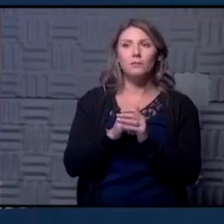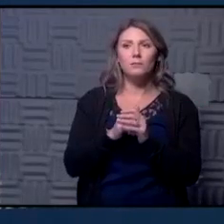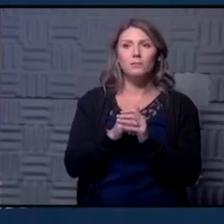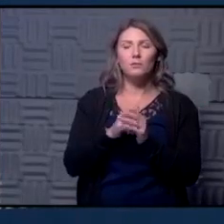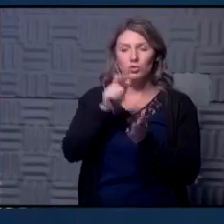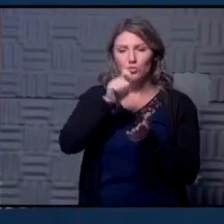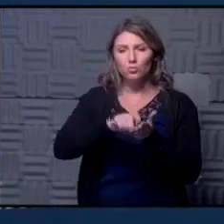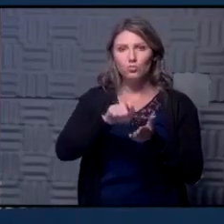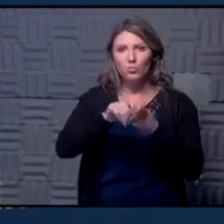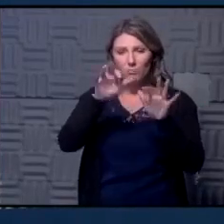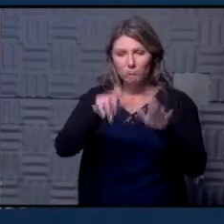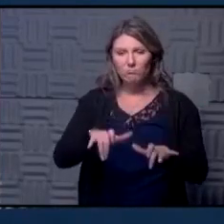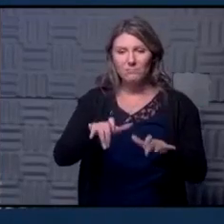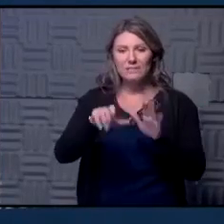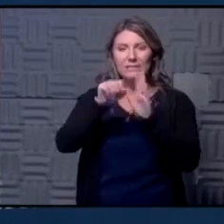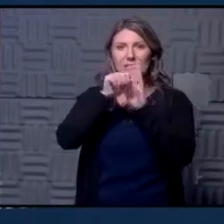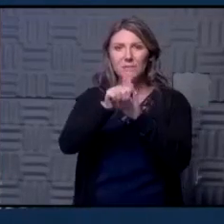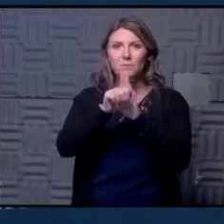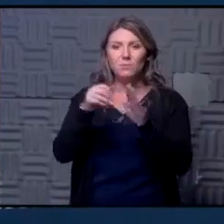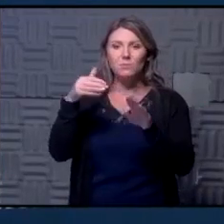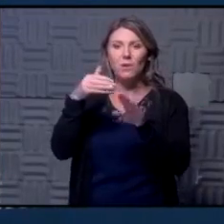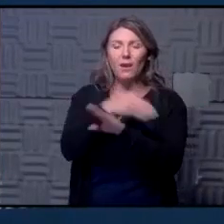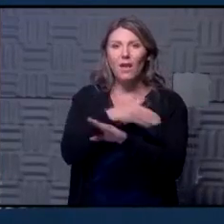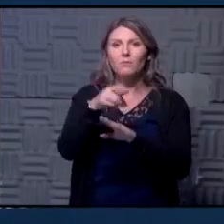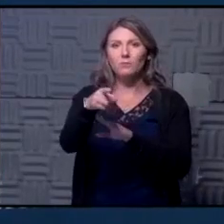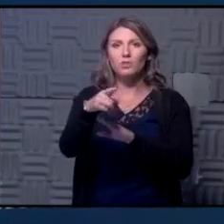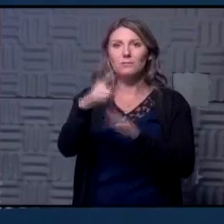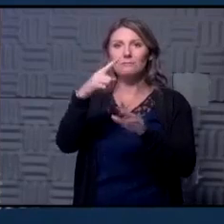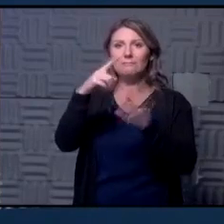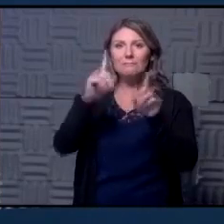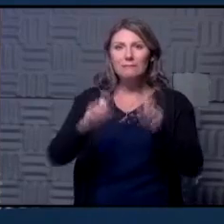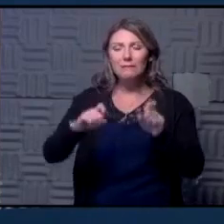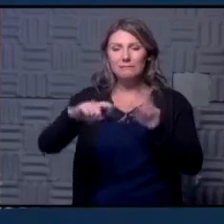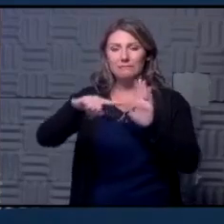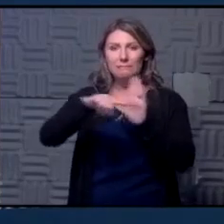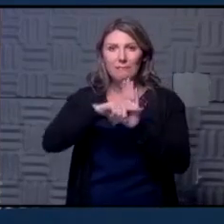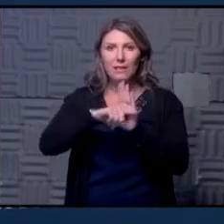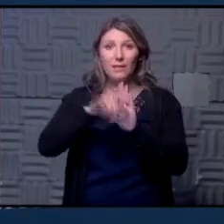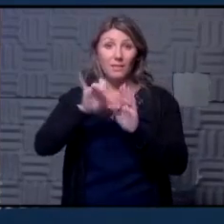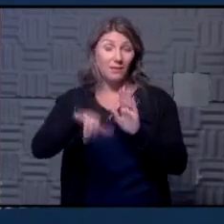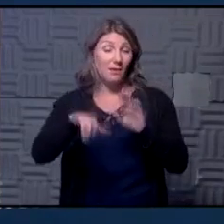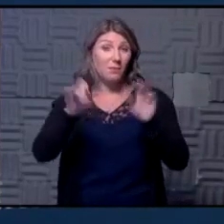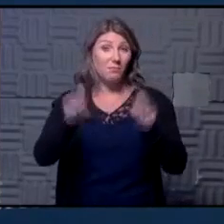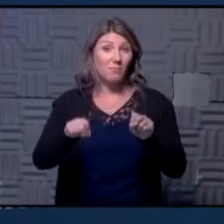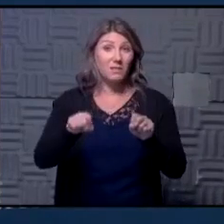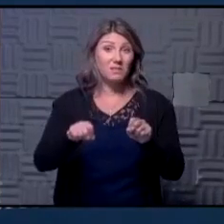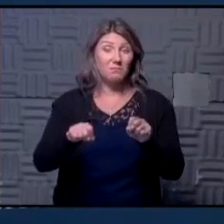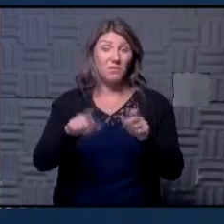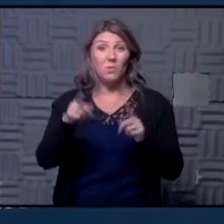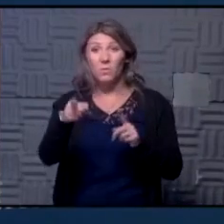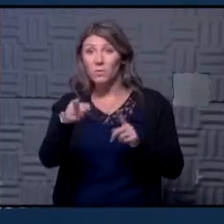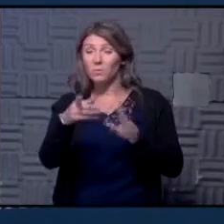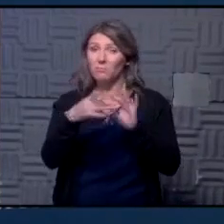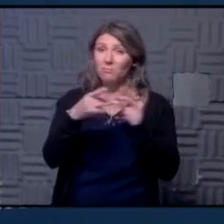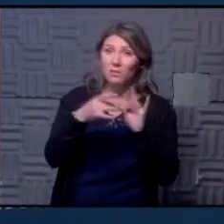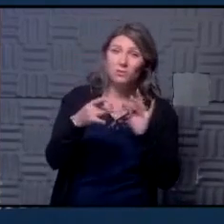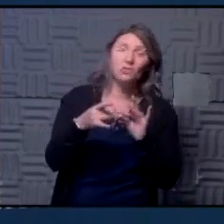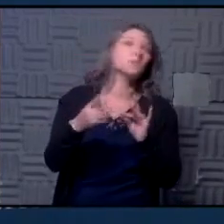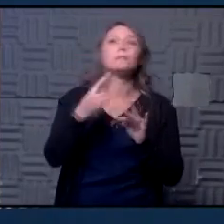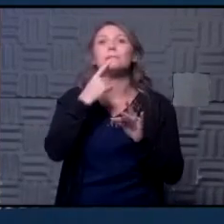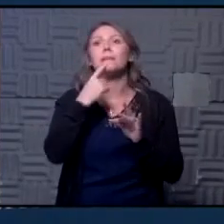and texted that the symptoms were after she tested negative could that be a possible one of those cases where you point out and say